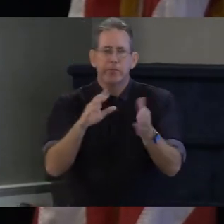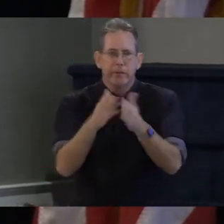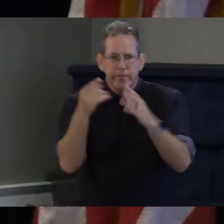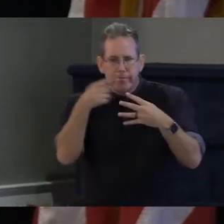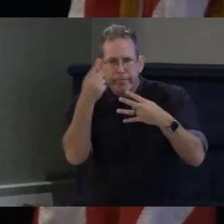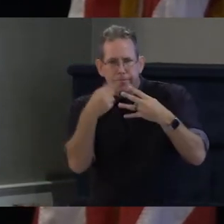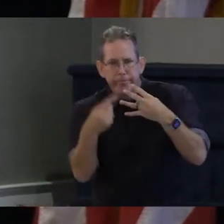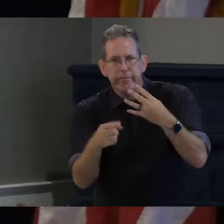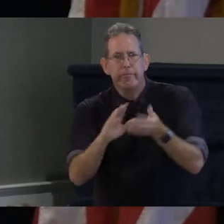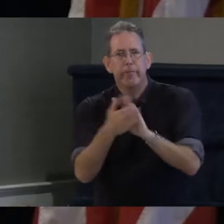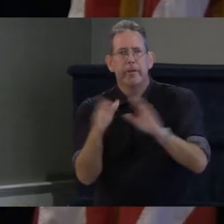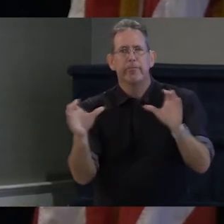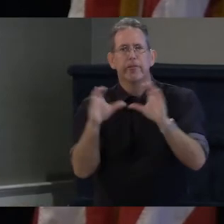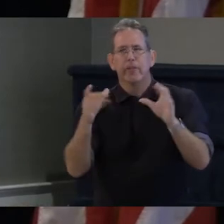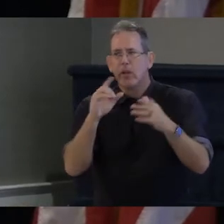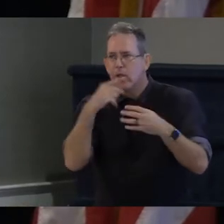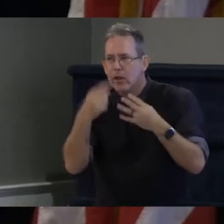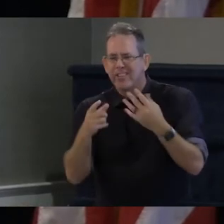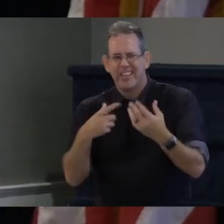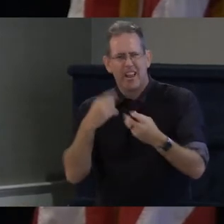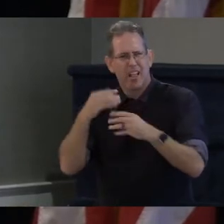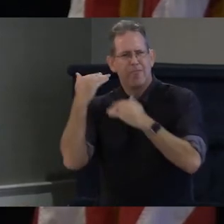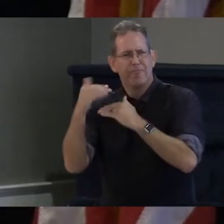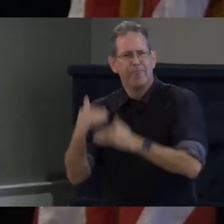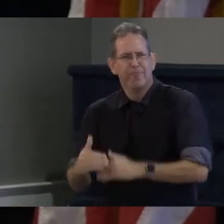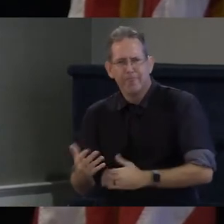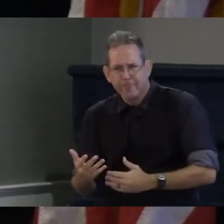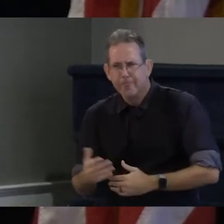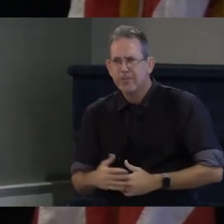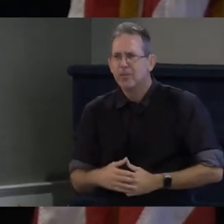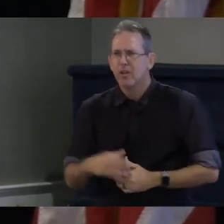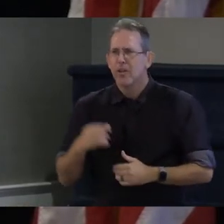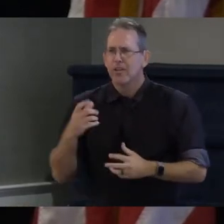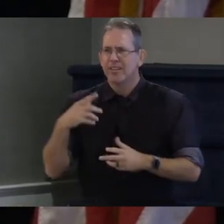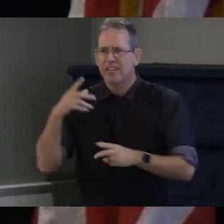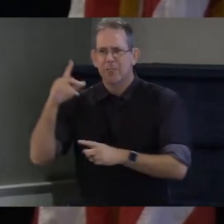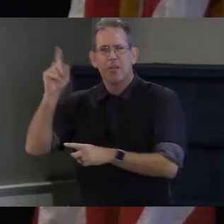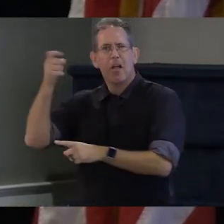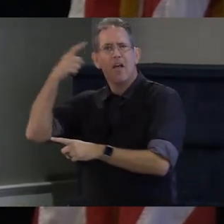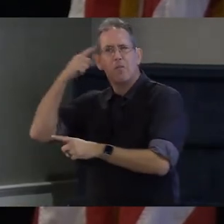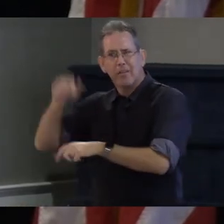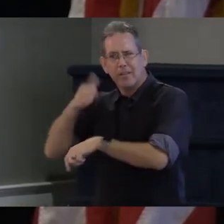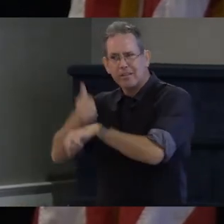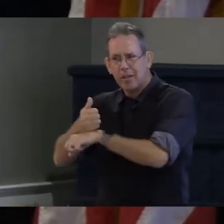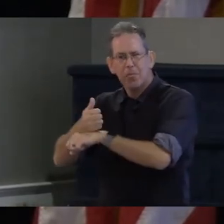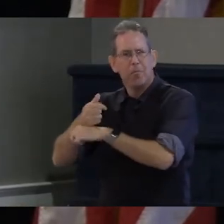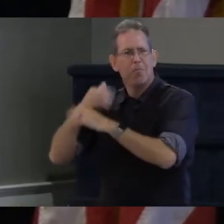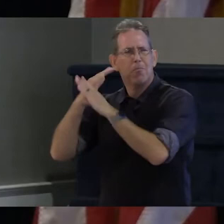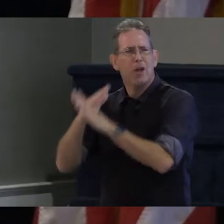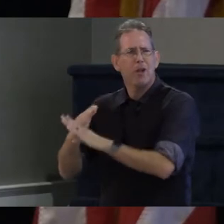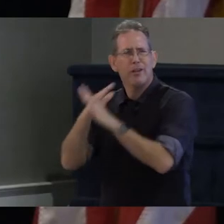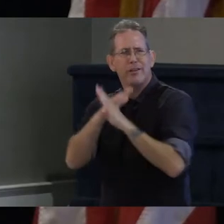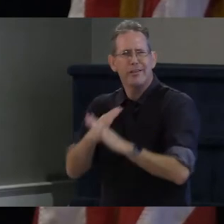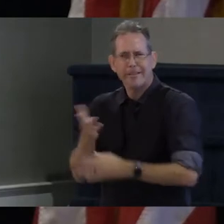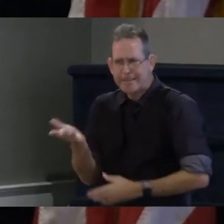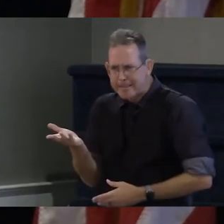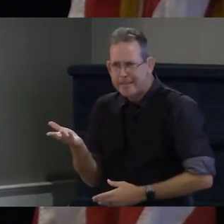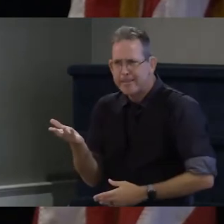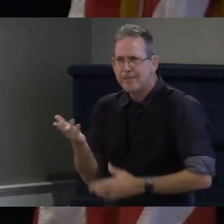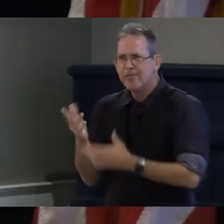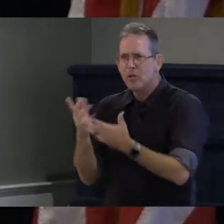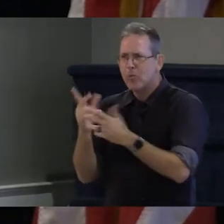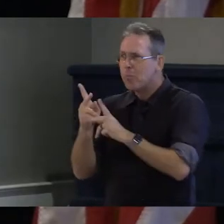is there's actually governmental barriers to continuing the care and and the service pipeline so